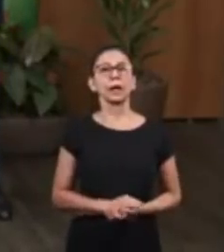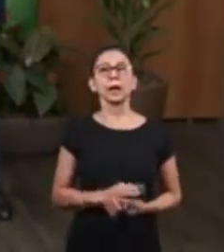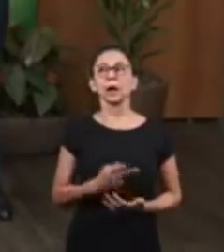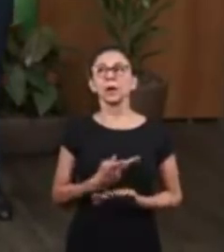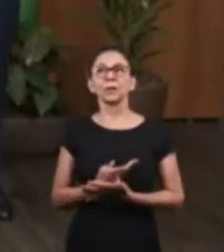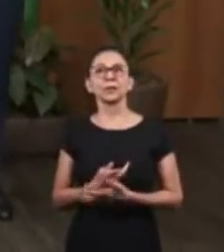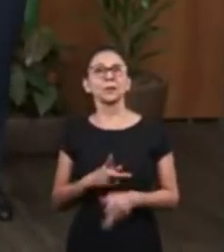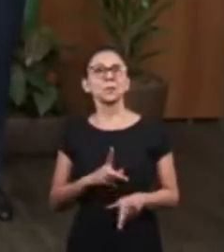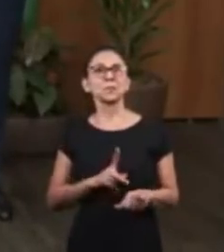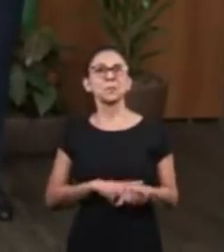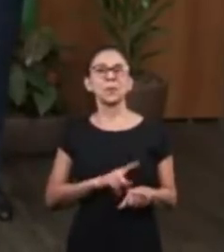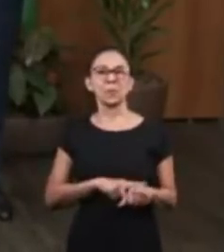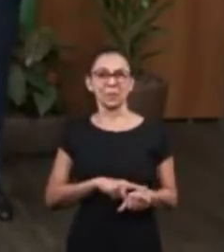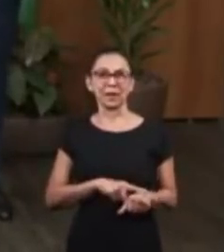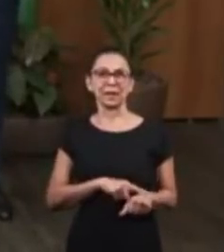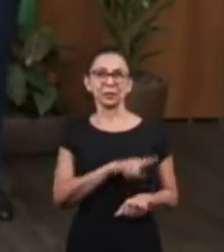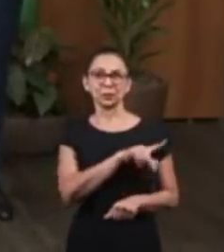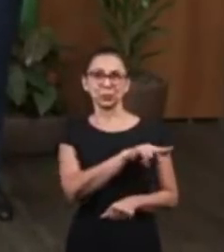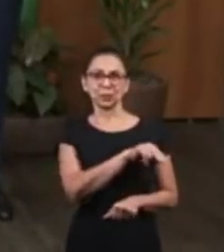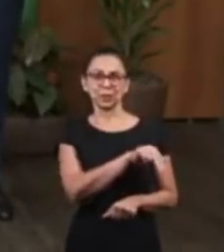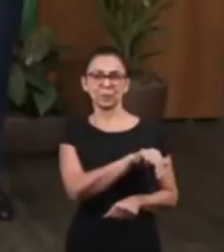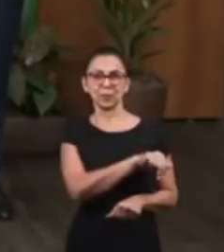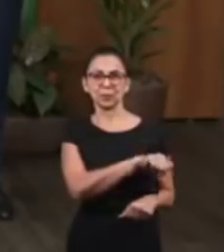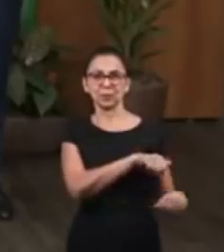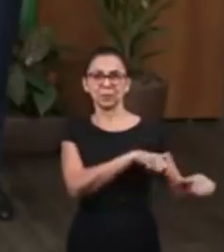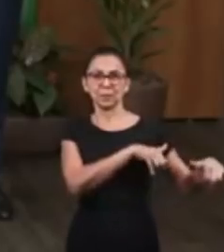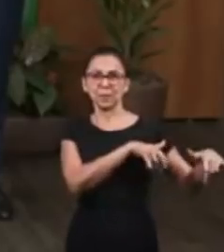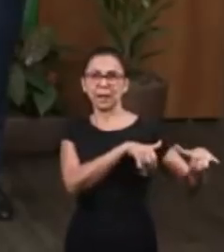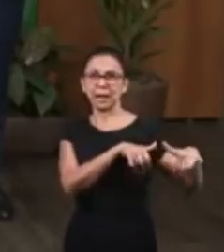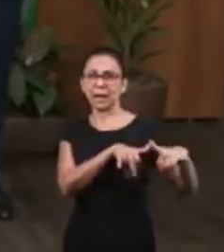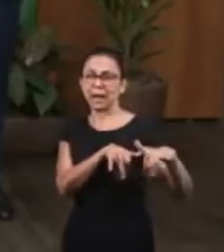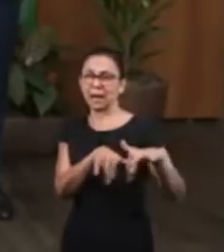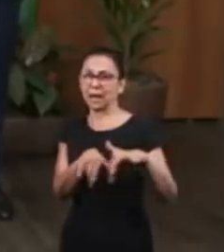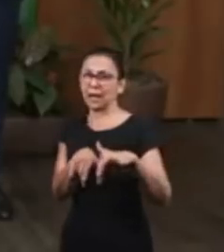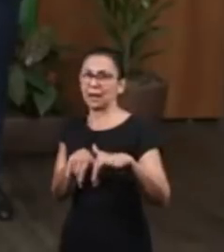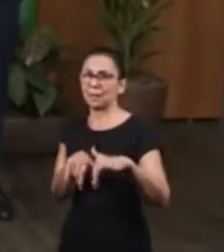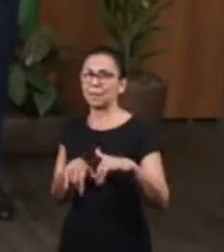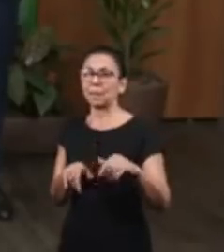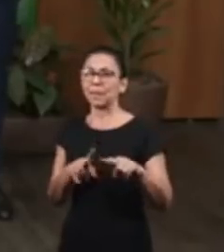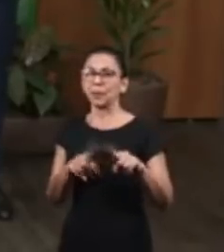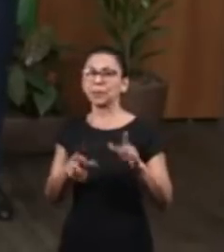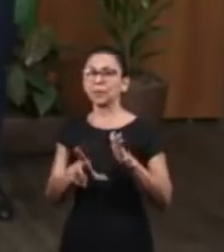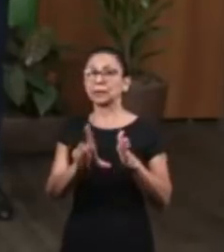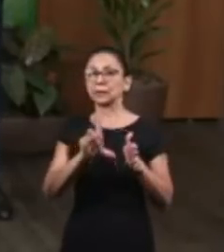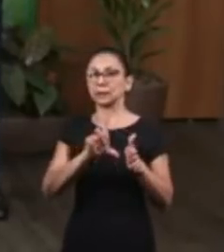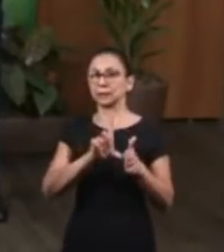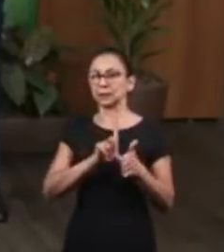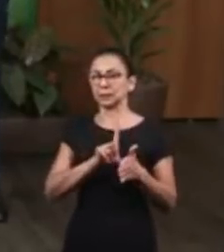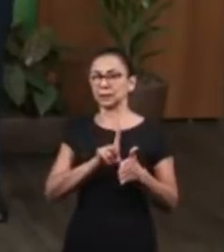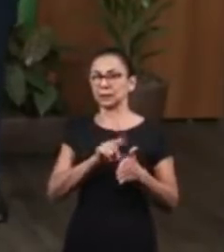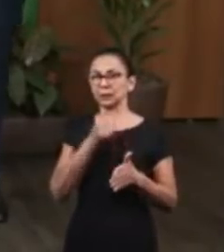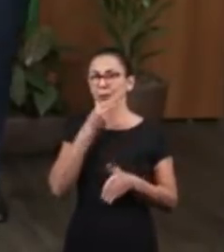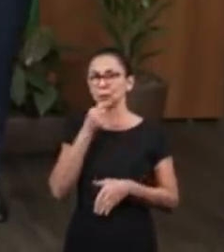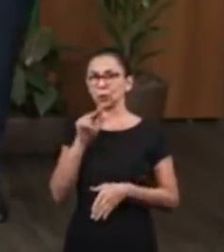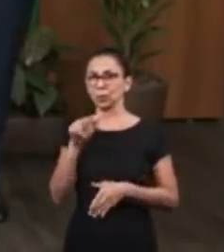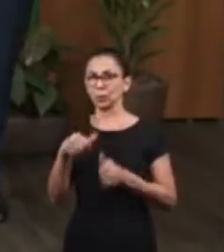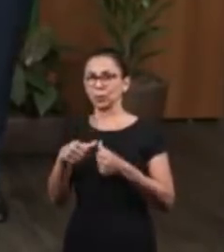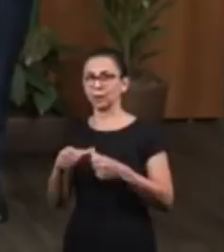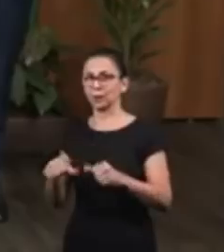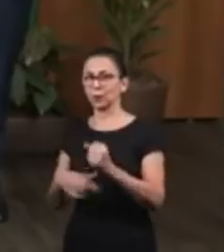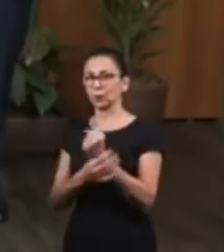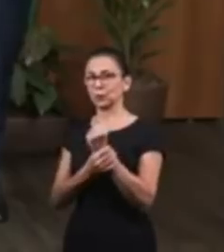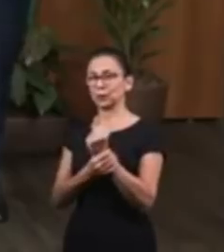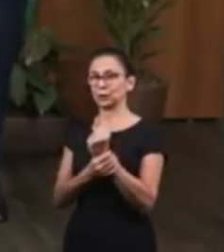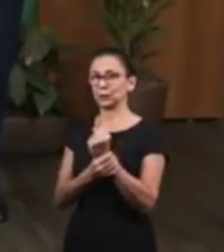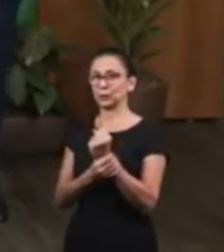was time for them to go to the banquet. But before Simeon, their brother that